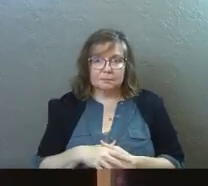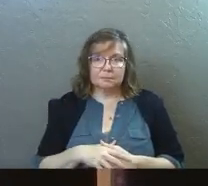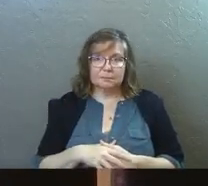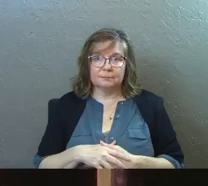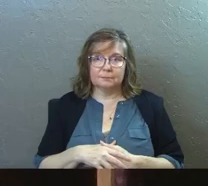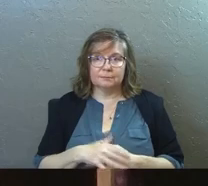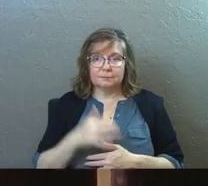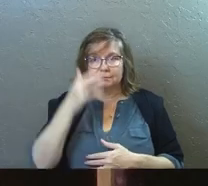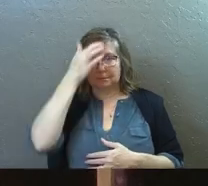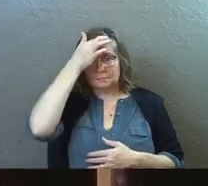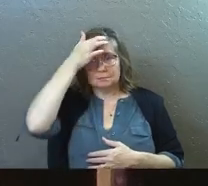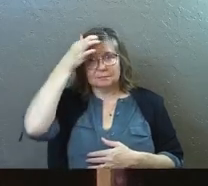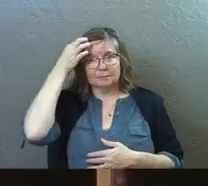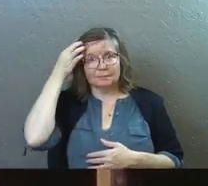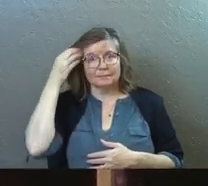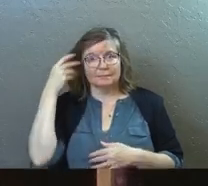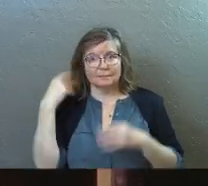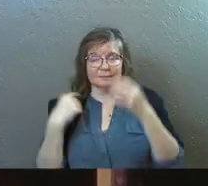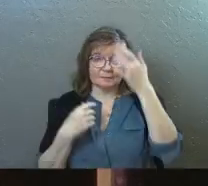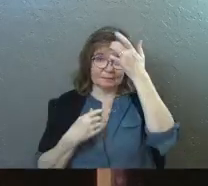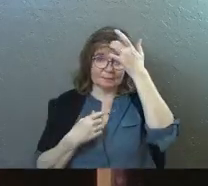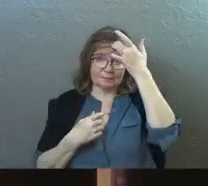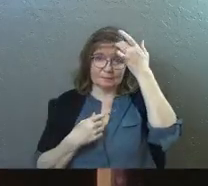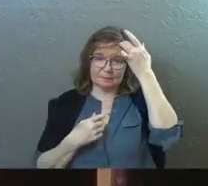Oh, God help us.